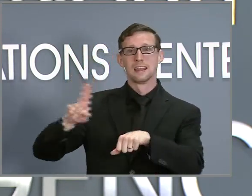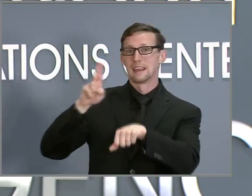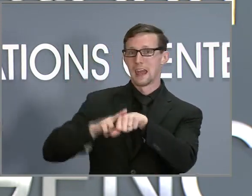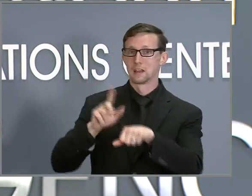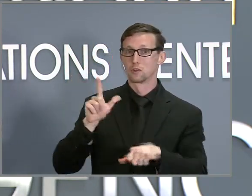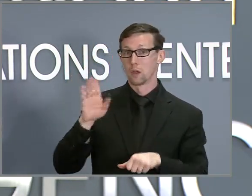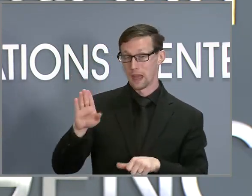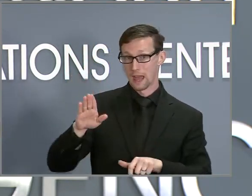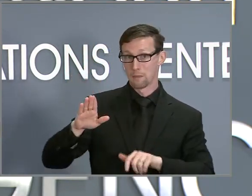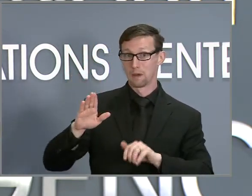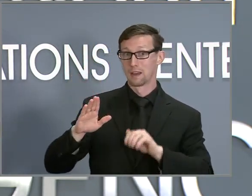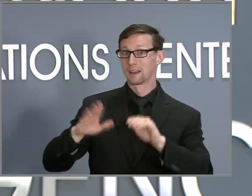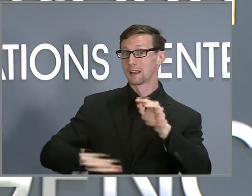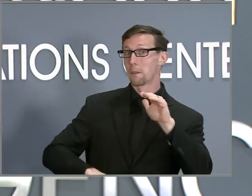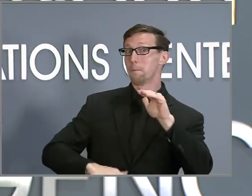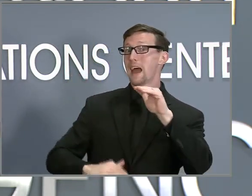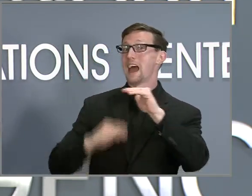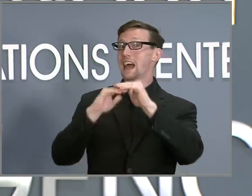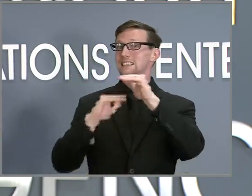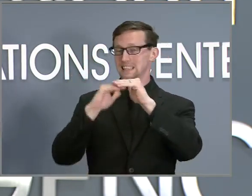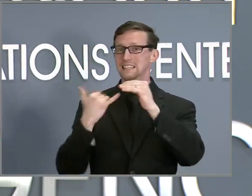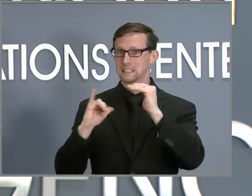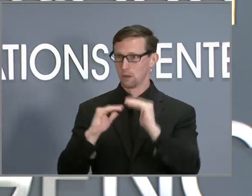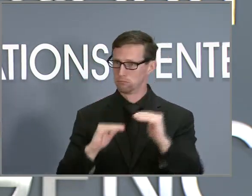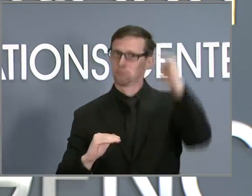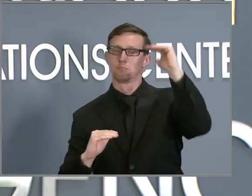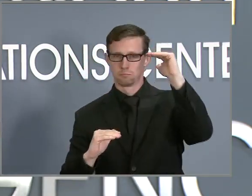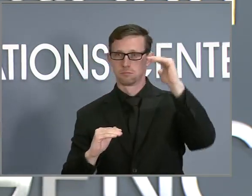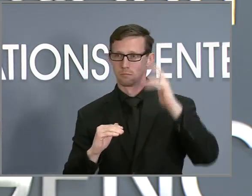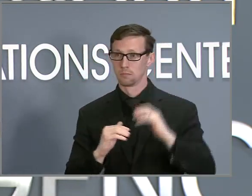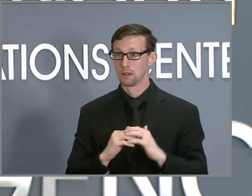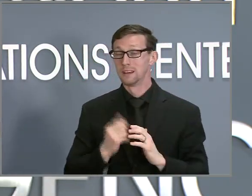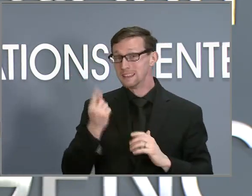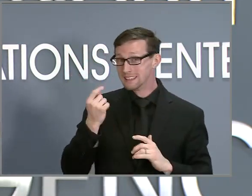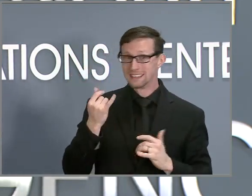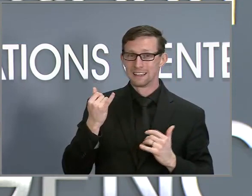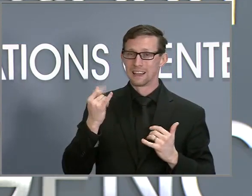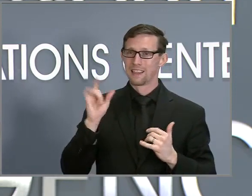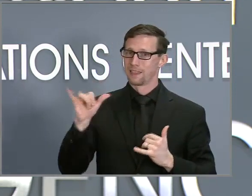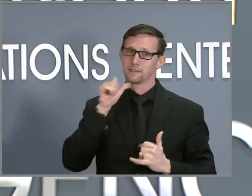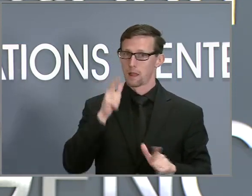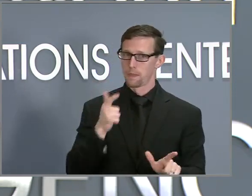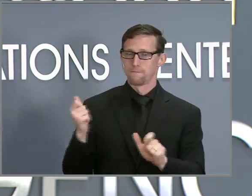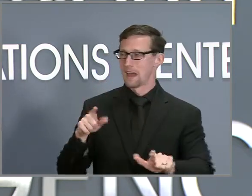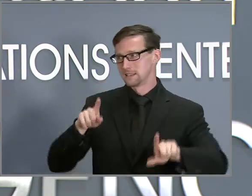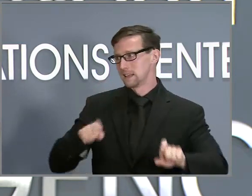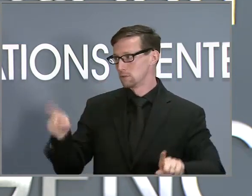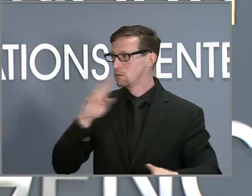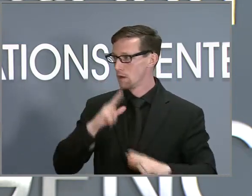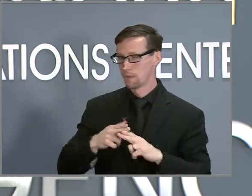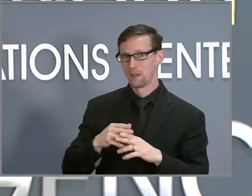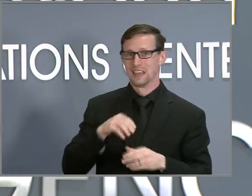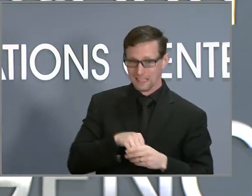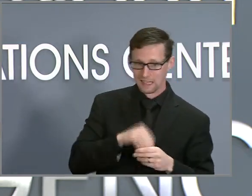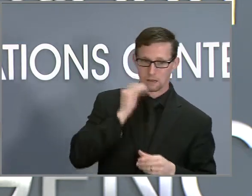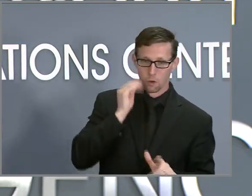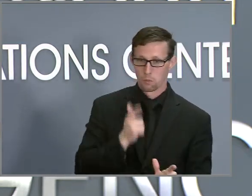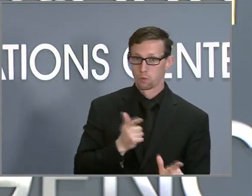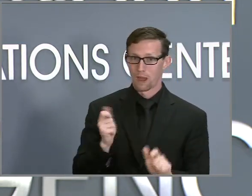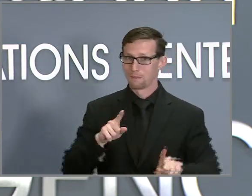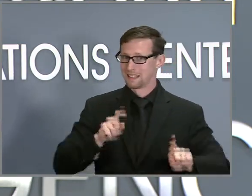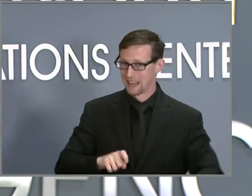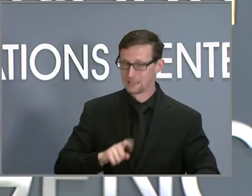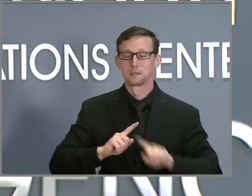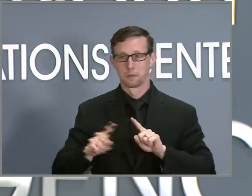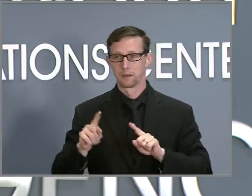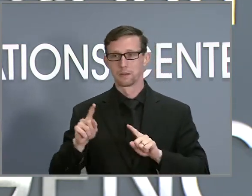in excess of the demand, meaning there's still supply for labs. Now, those aren't the fast tests that you're referencing, but that is another product, which